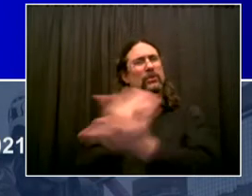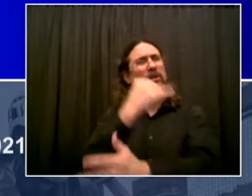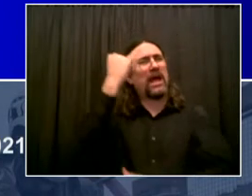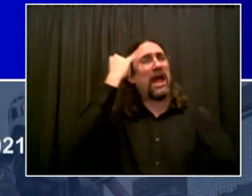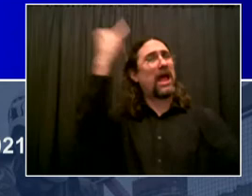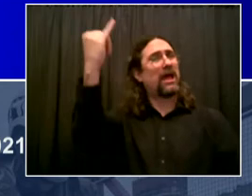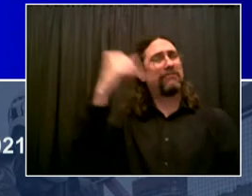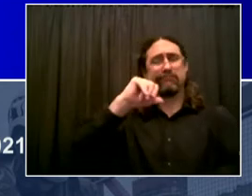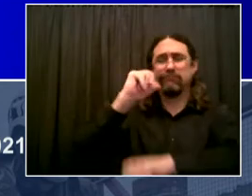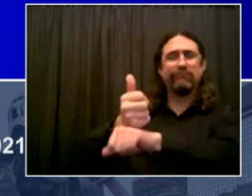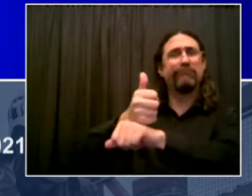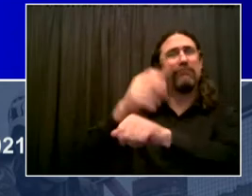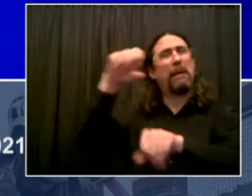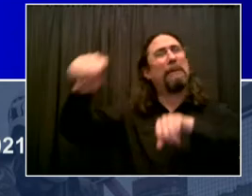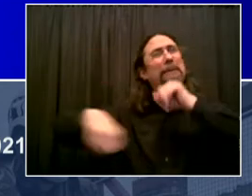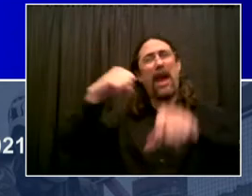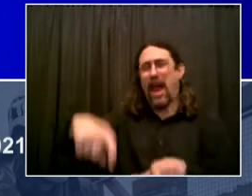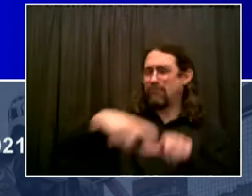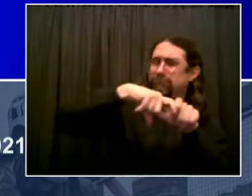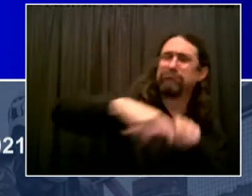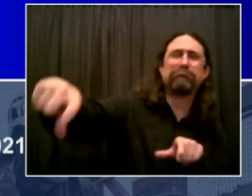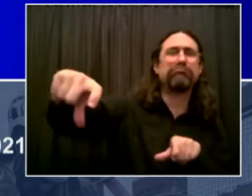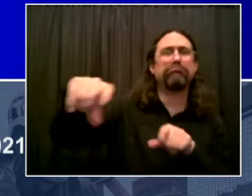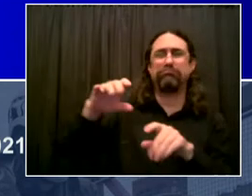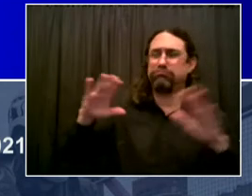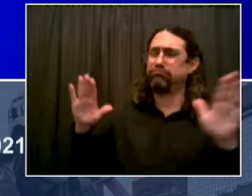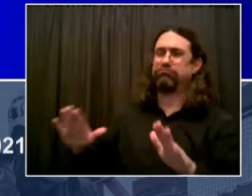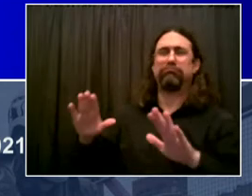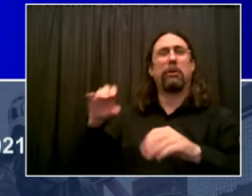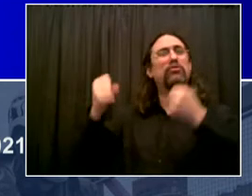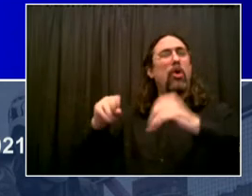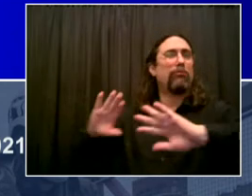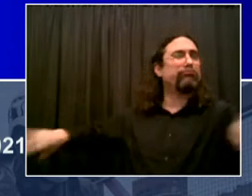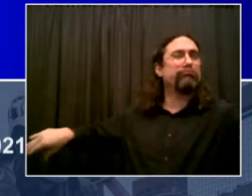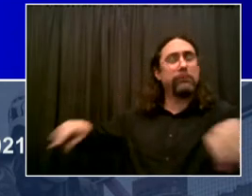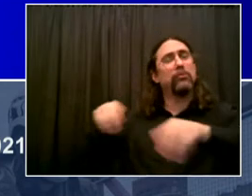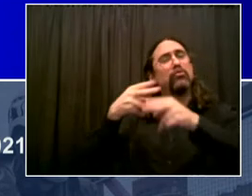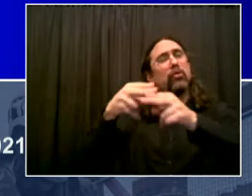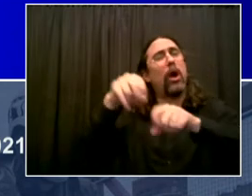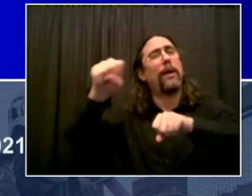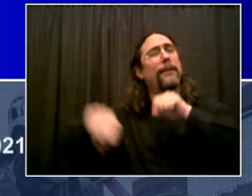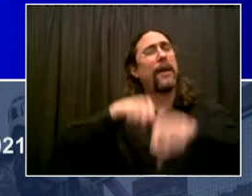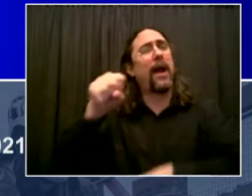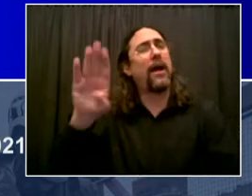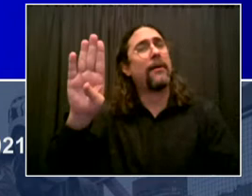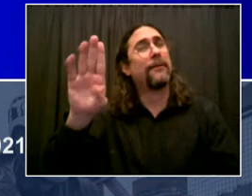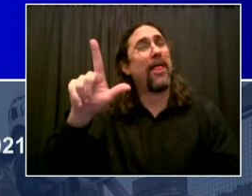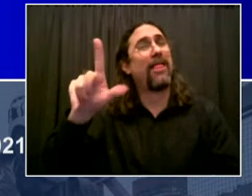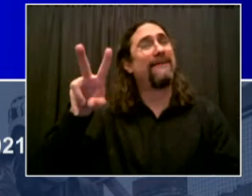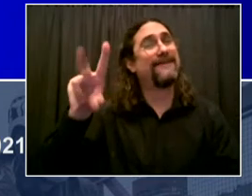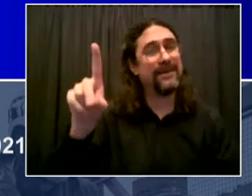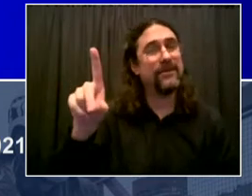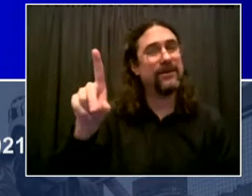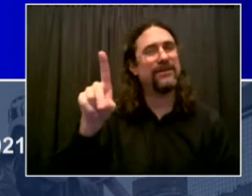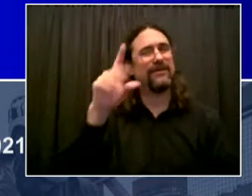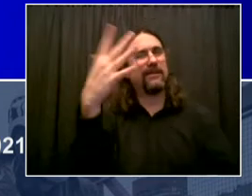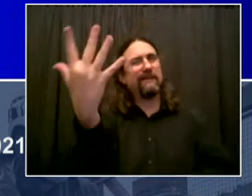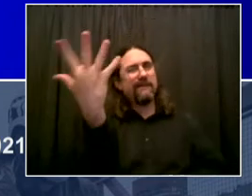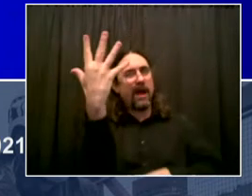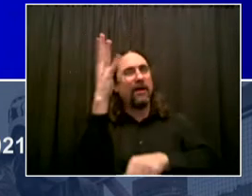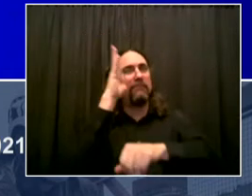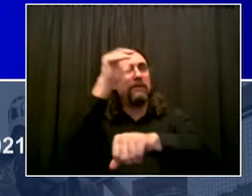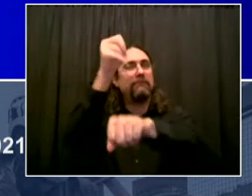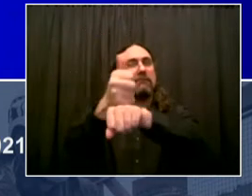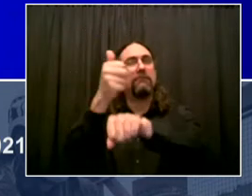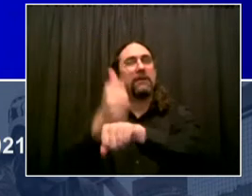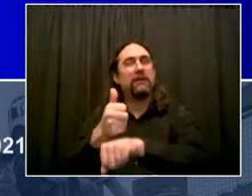39th Street in Sunnyside, Queens. Jackson Avenue in Mott Haven in the Bronx. University Place, my beloved University Place,